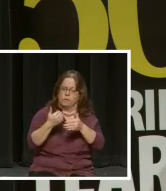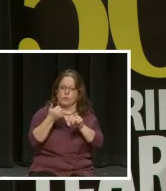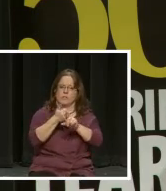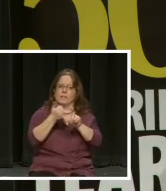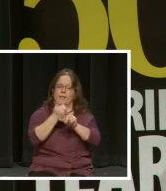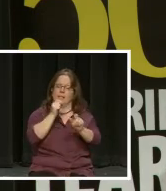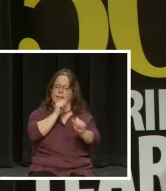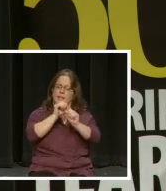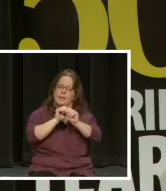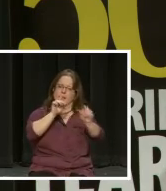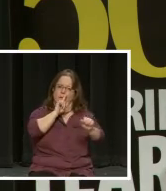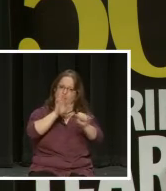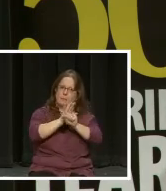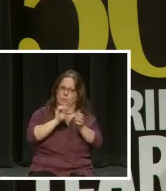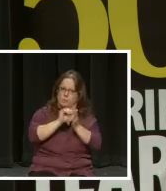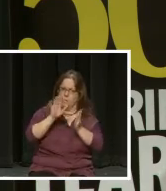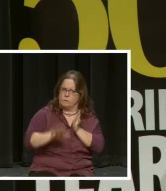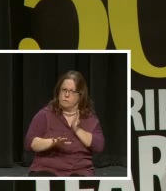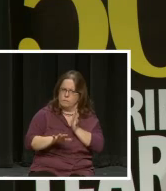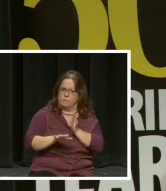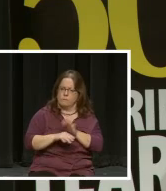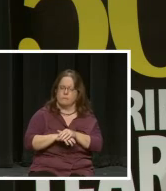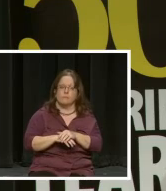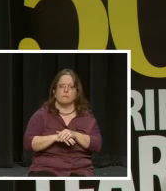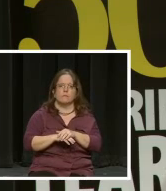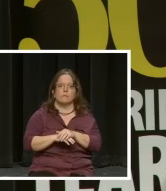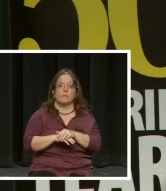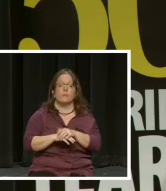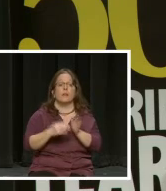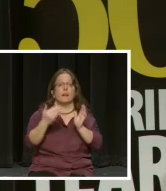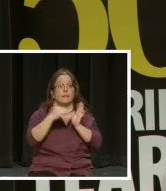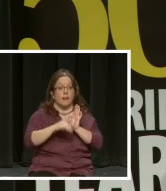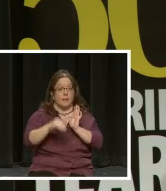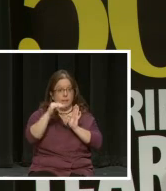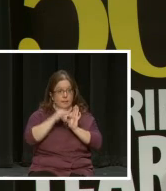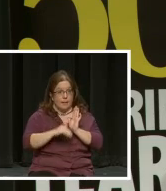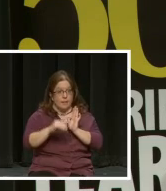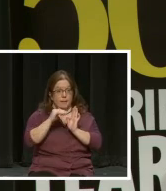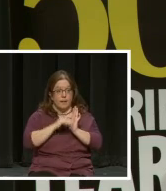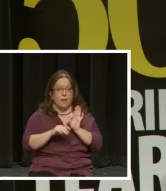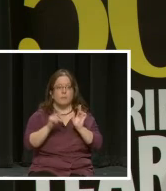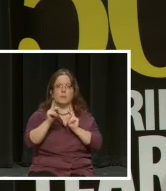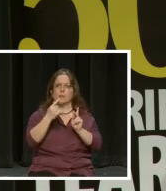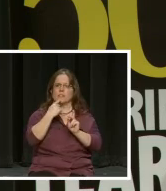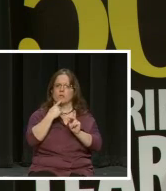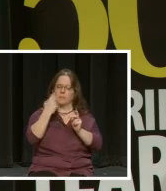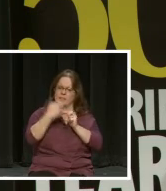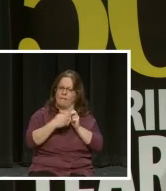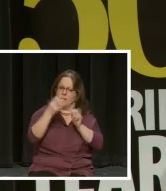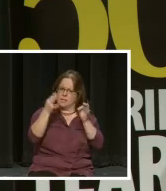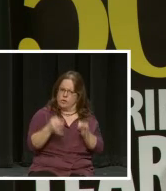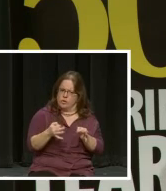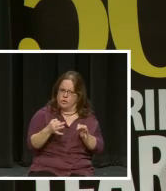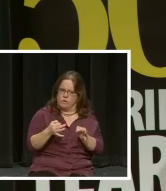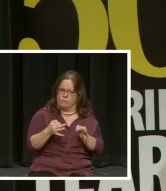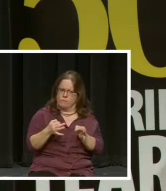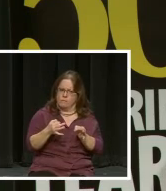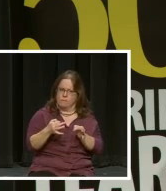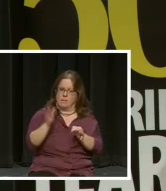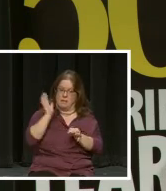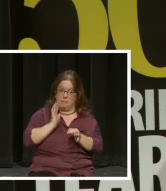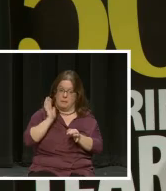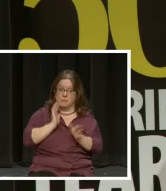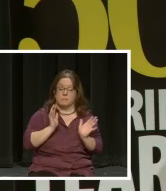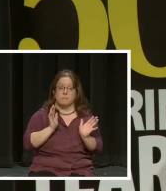clear commitment to students. And when time and again in referencing when people said she had to make tough decisions, it was the